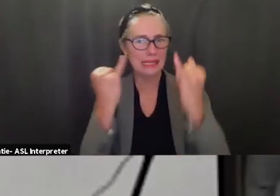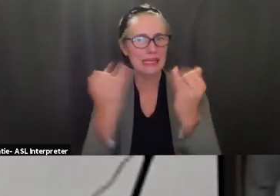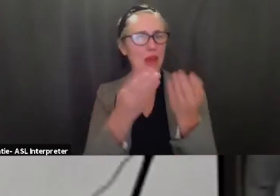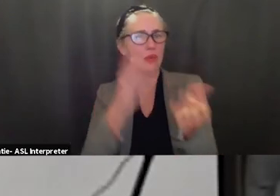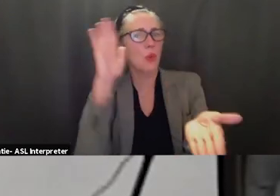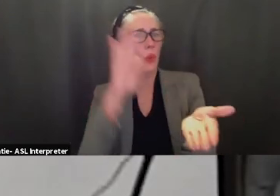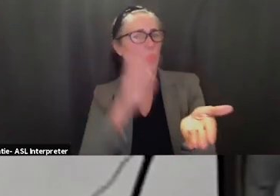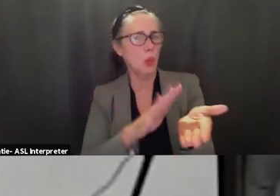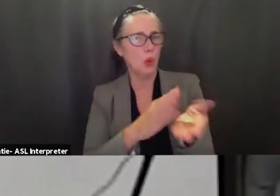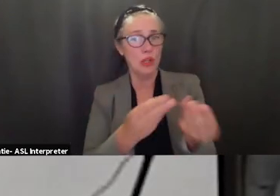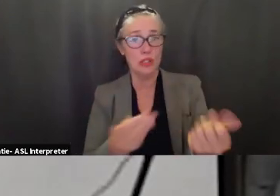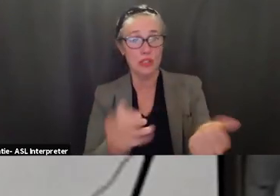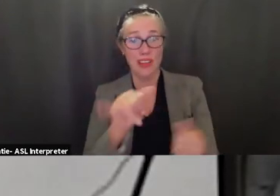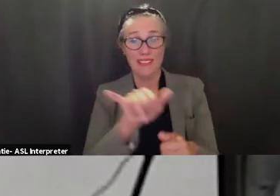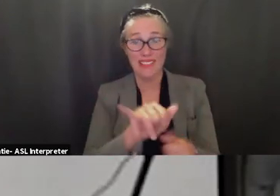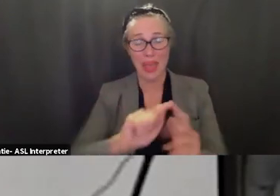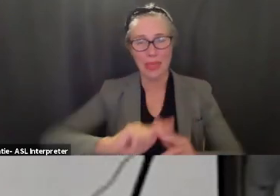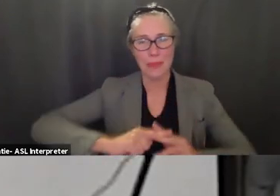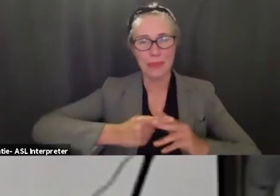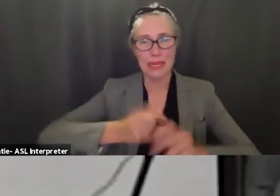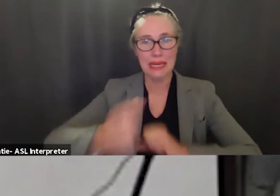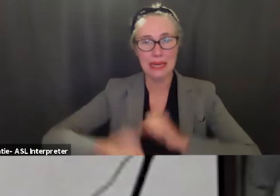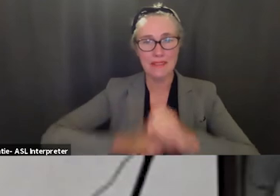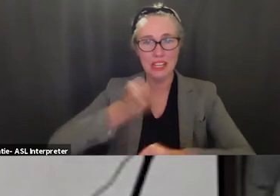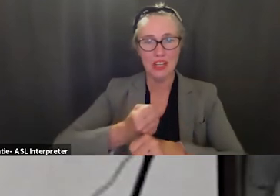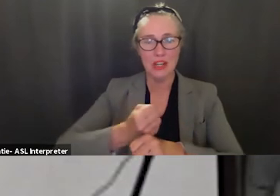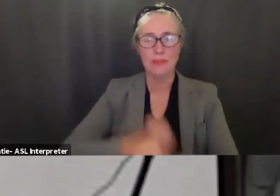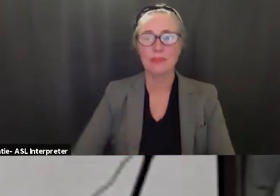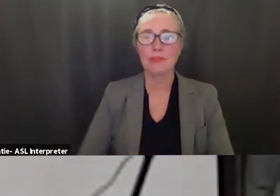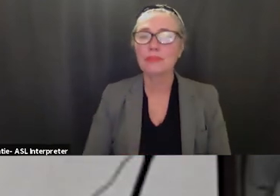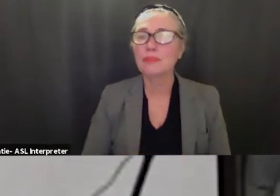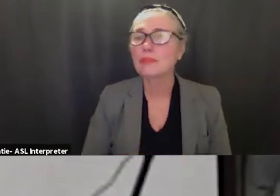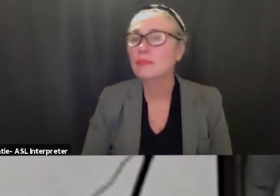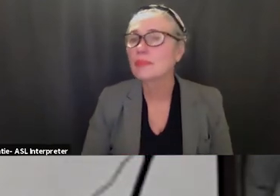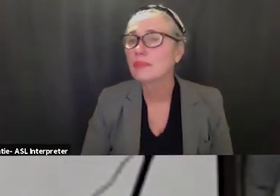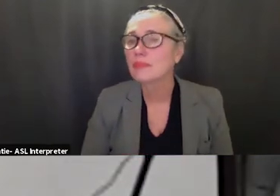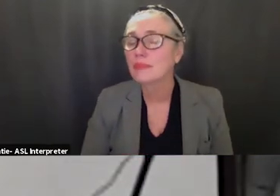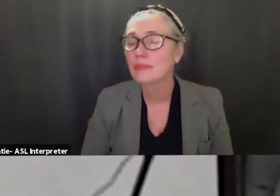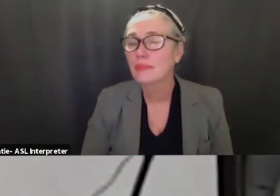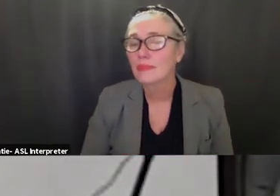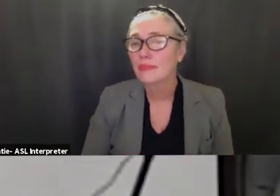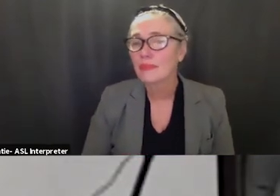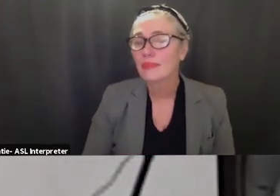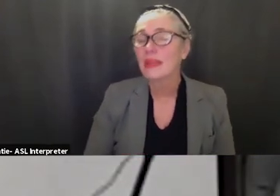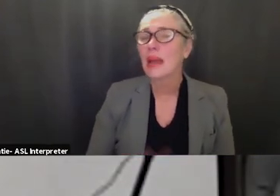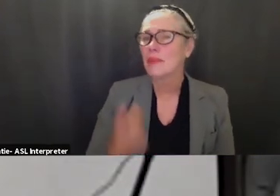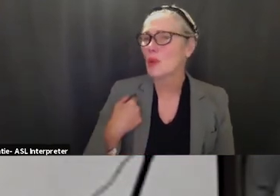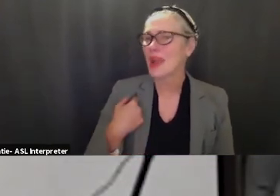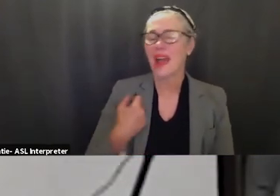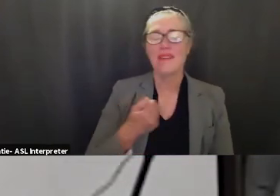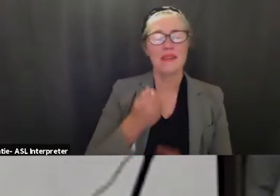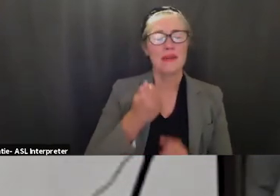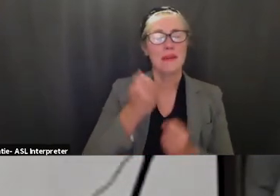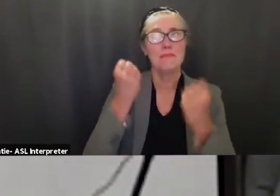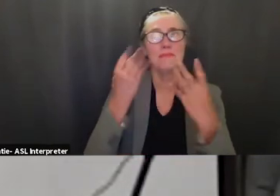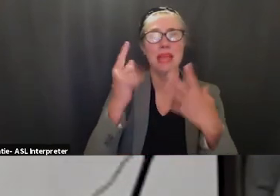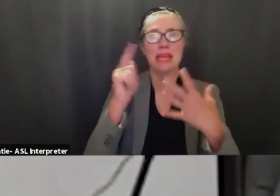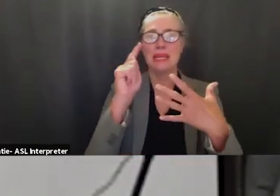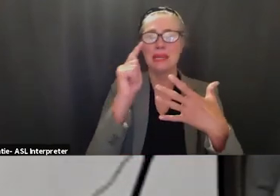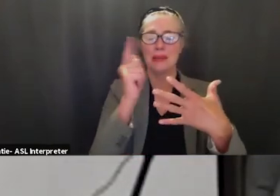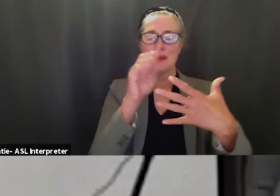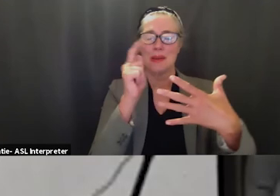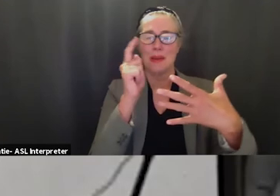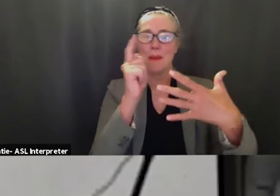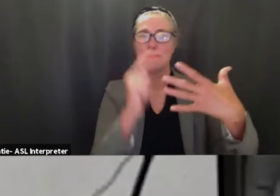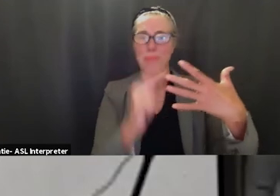the year um so we have another just a number of of pieces to this um it won't